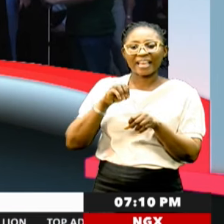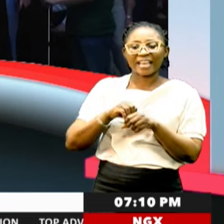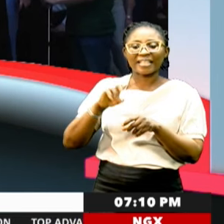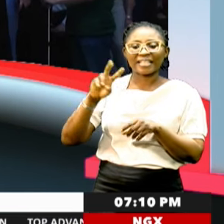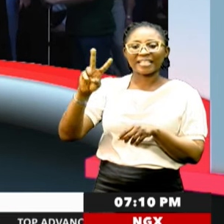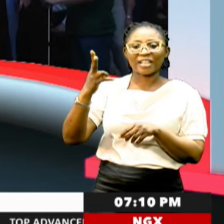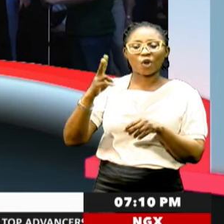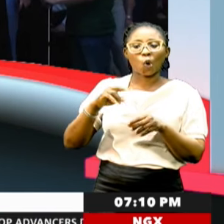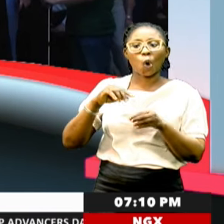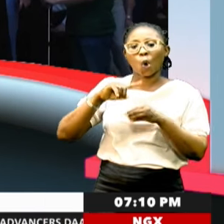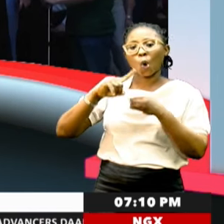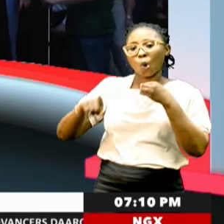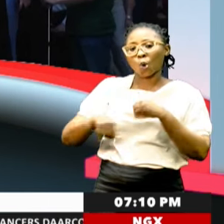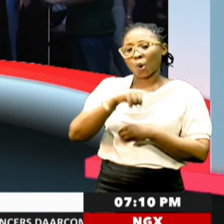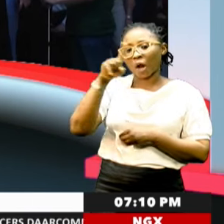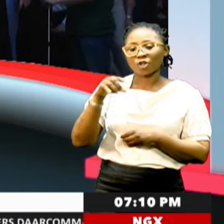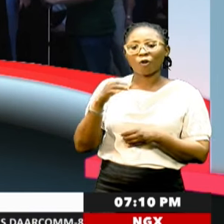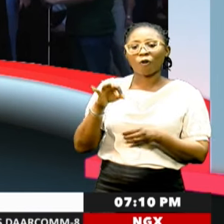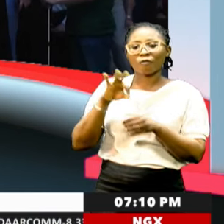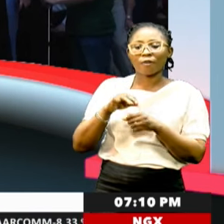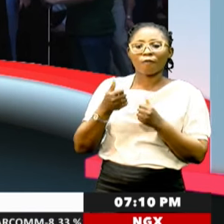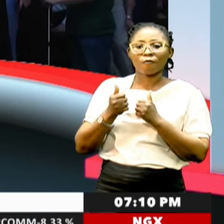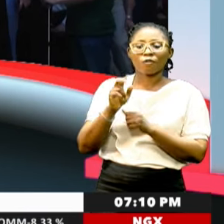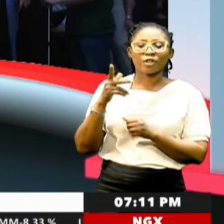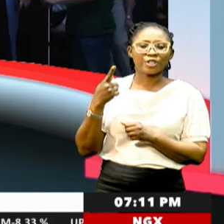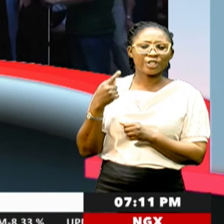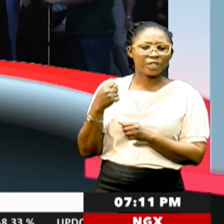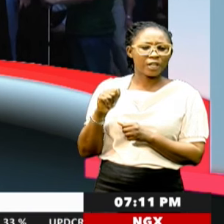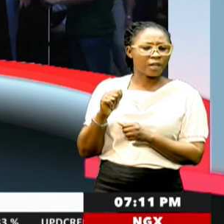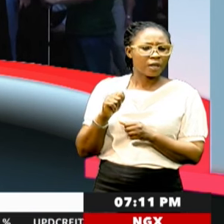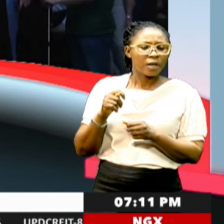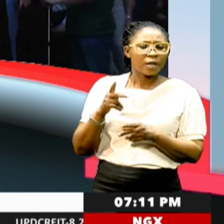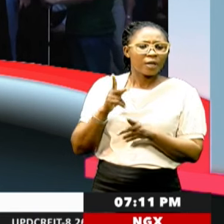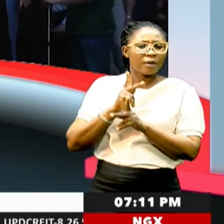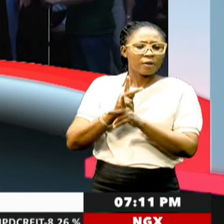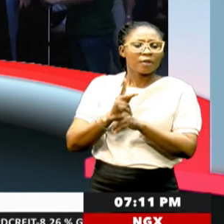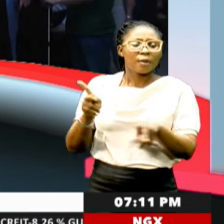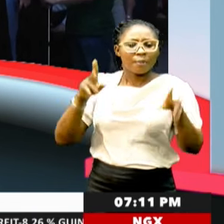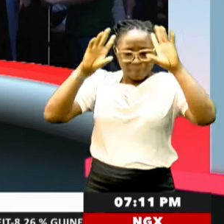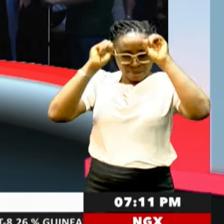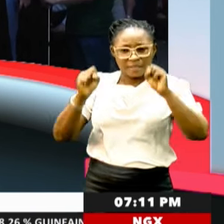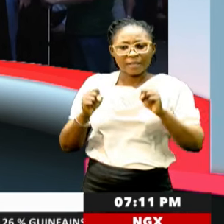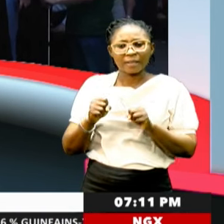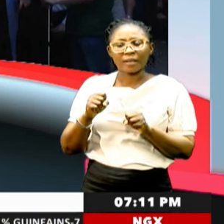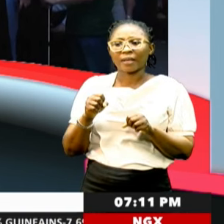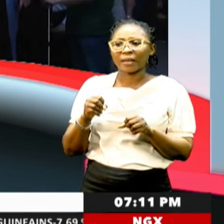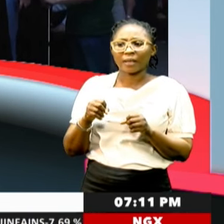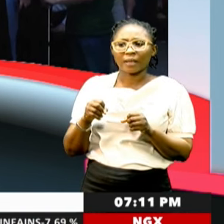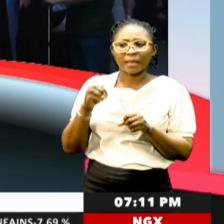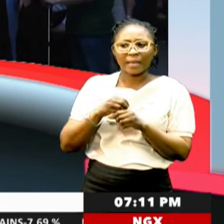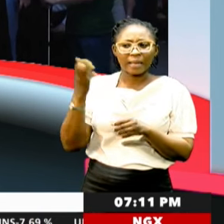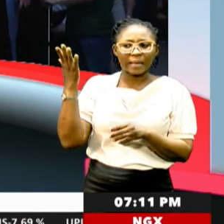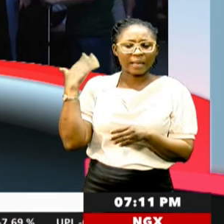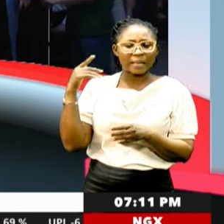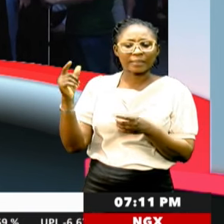Iran's presidential election. This follows the death of ultra-conservative President Ebrahim Raisi in a helicopter crash last month.